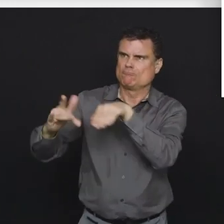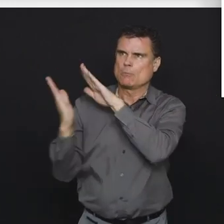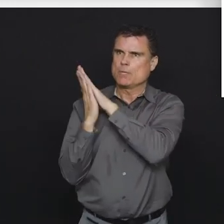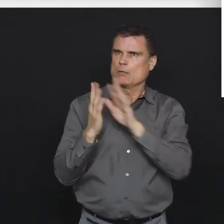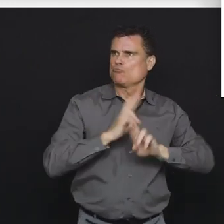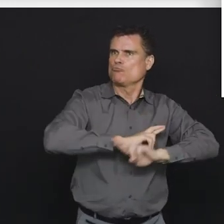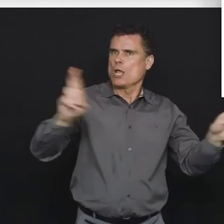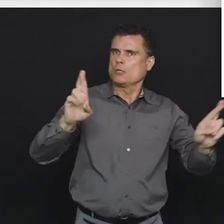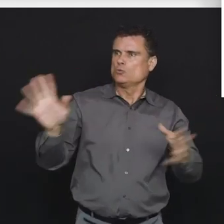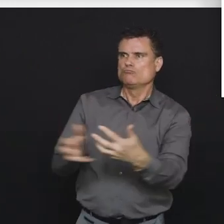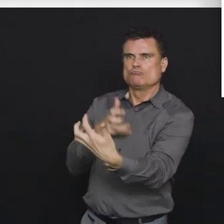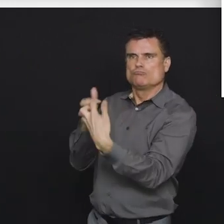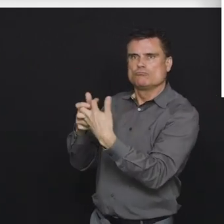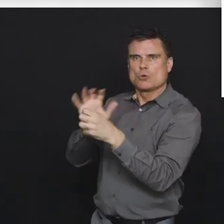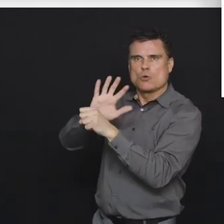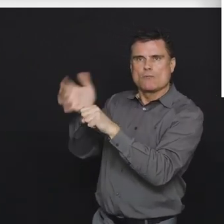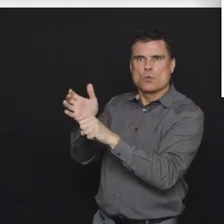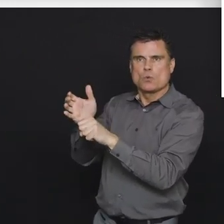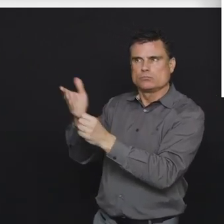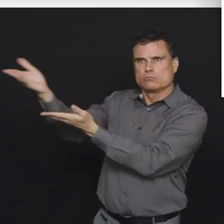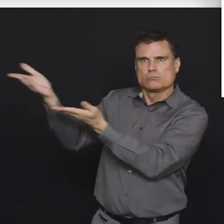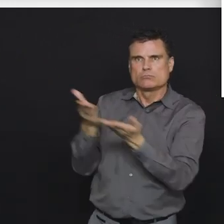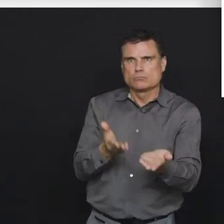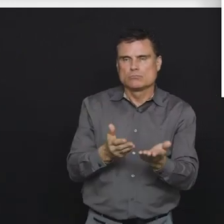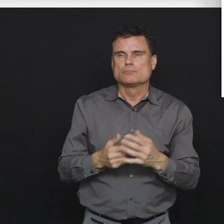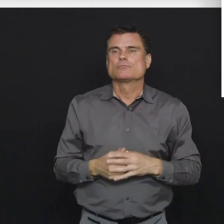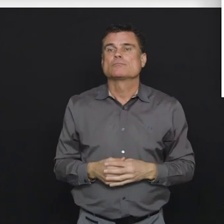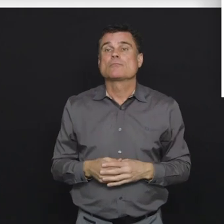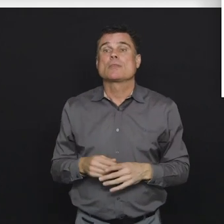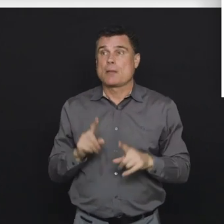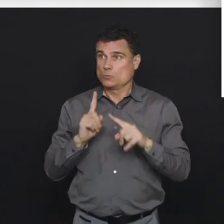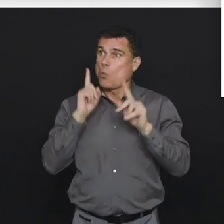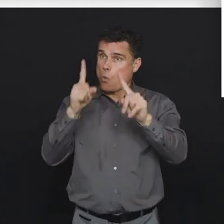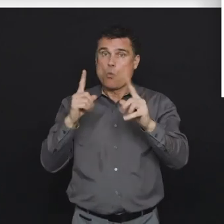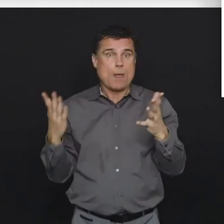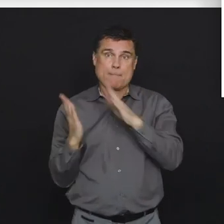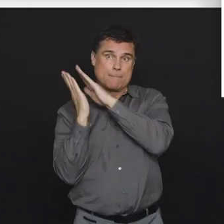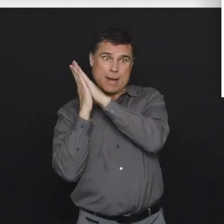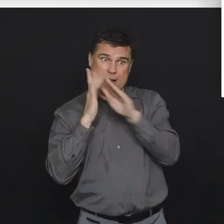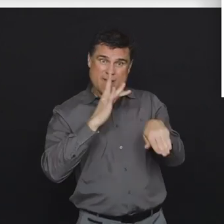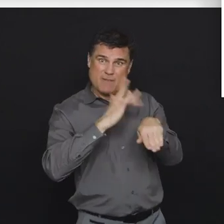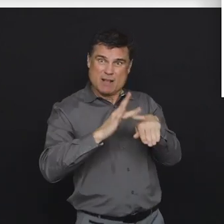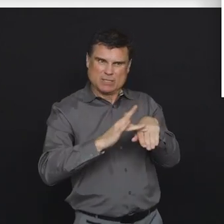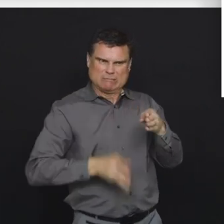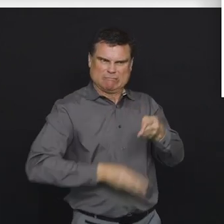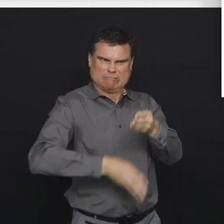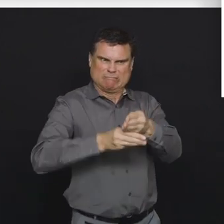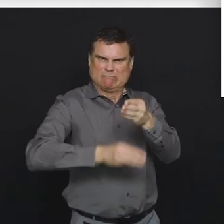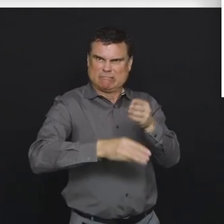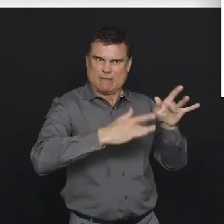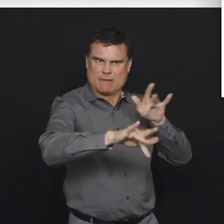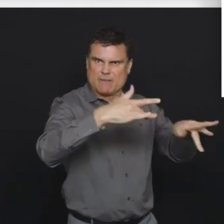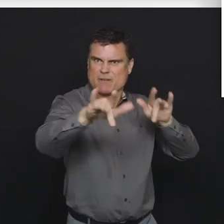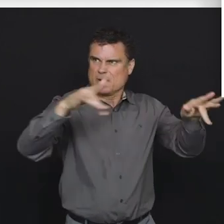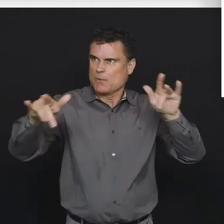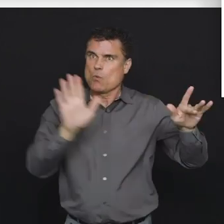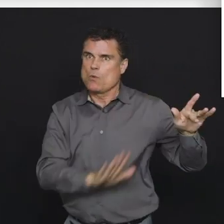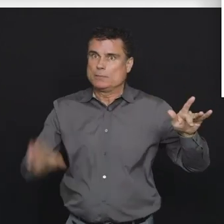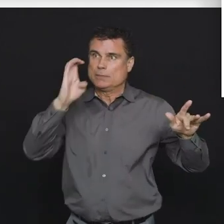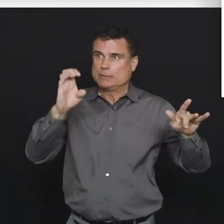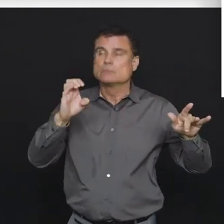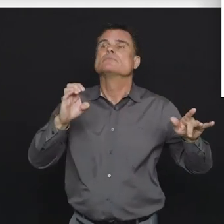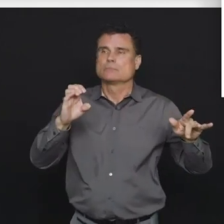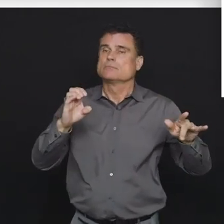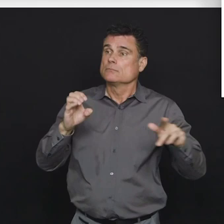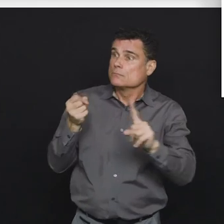care demand, you again, see a similar chart, which shows us adding beds as required to increase our capacity to